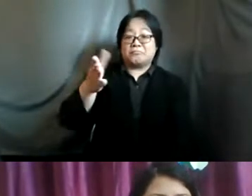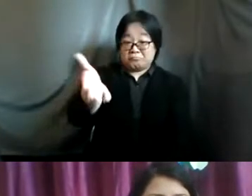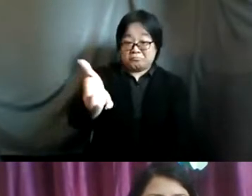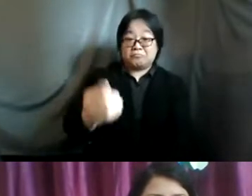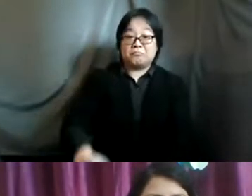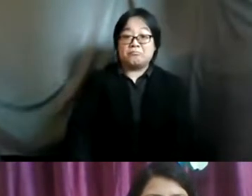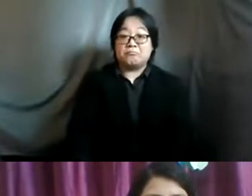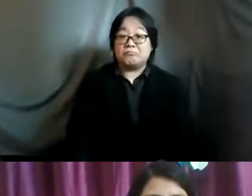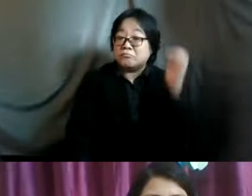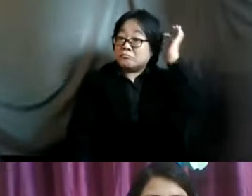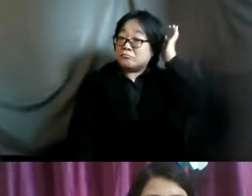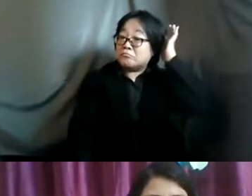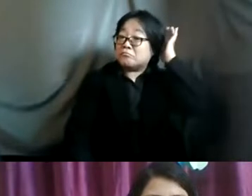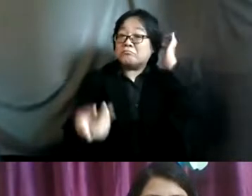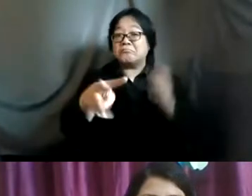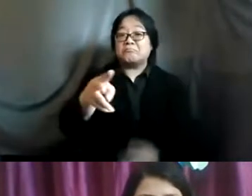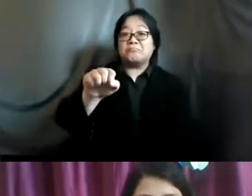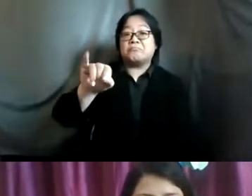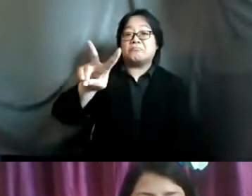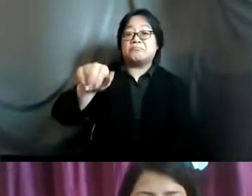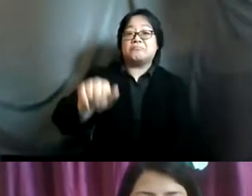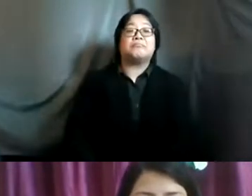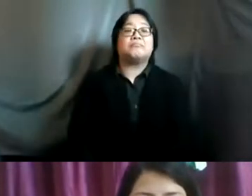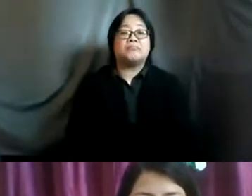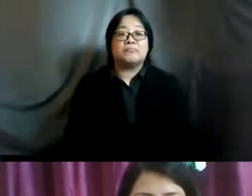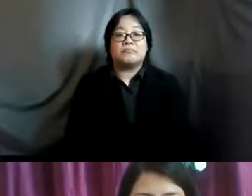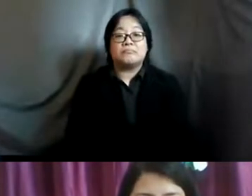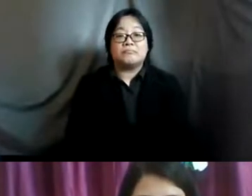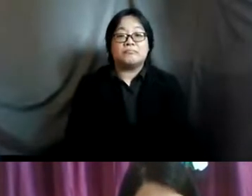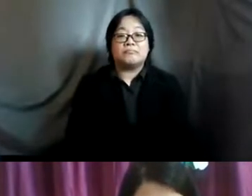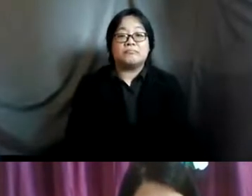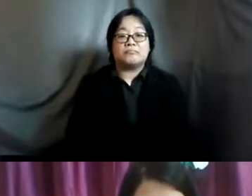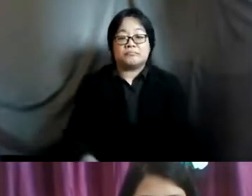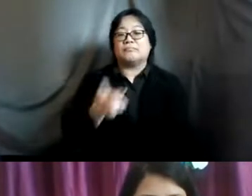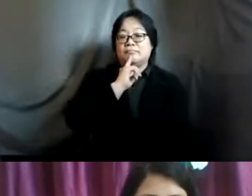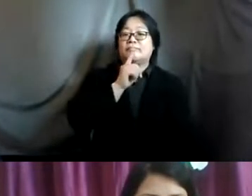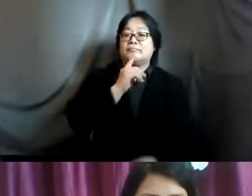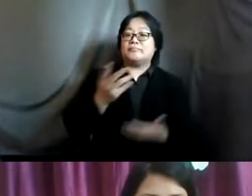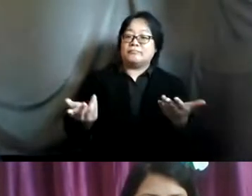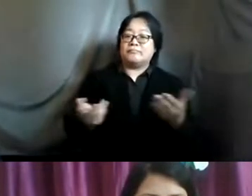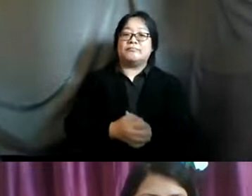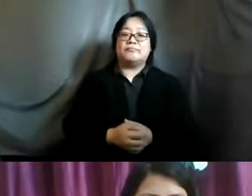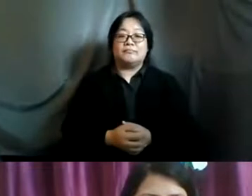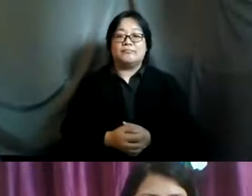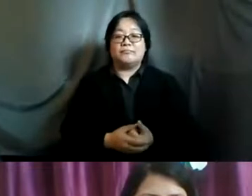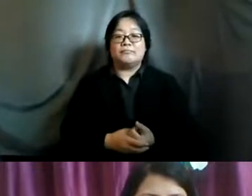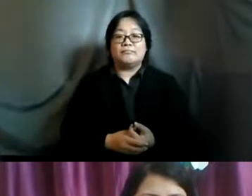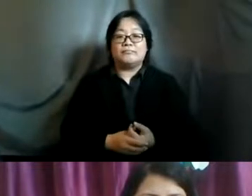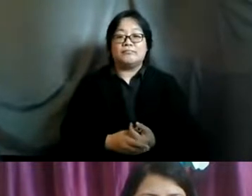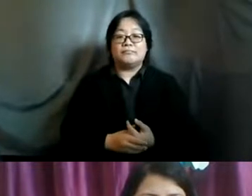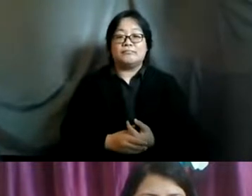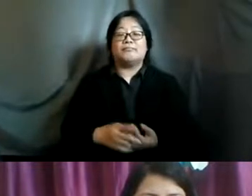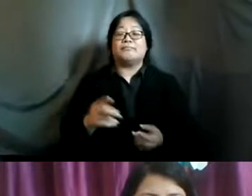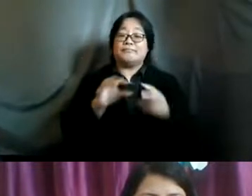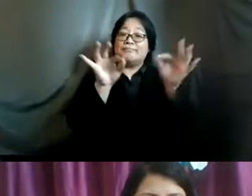either or it's fine maybe yeah so um definitely this is something that uh um is really critical